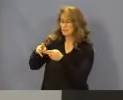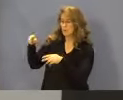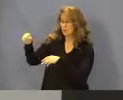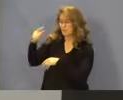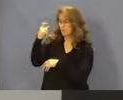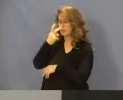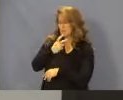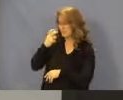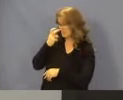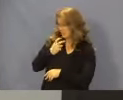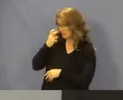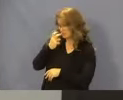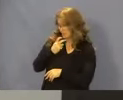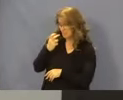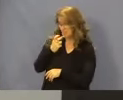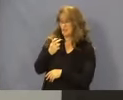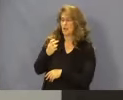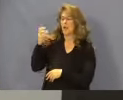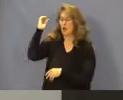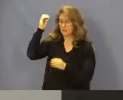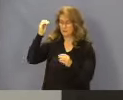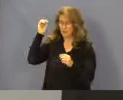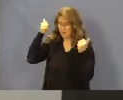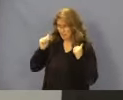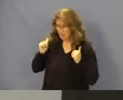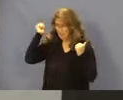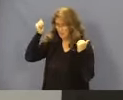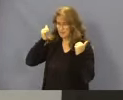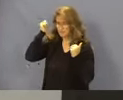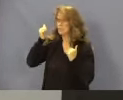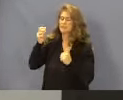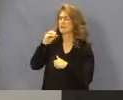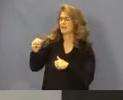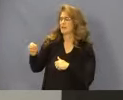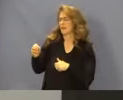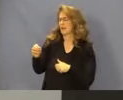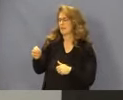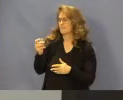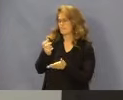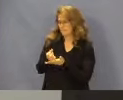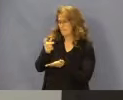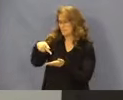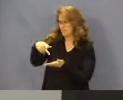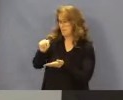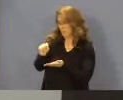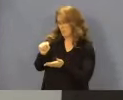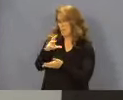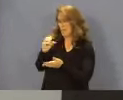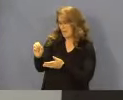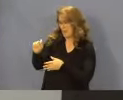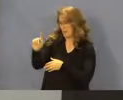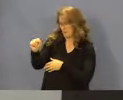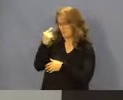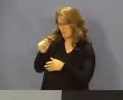speech language pathology, audiology, physical therapy, and occupational therapy to 85% of the